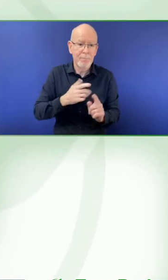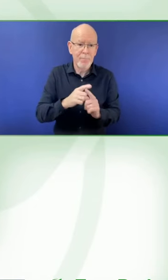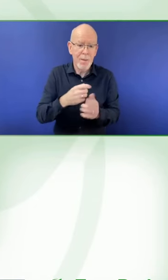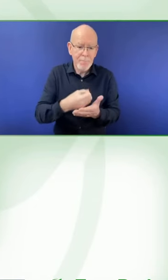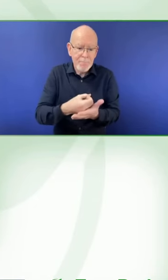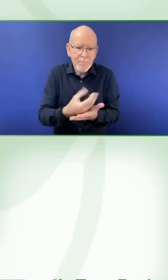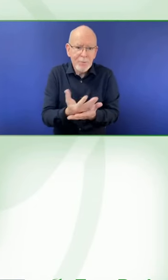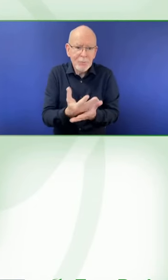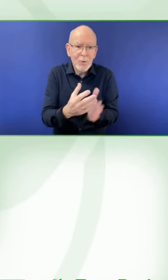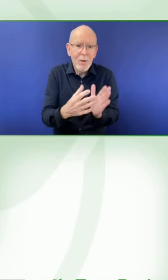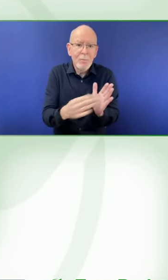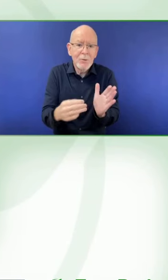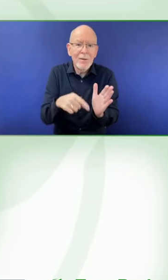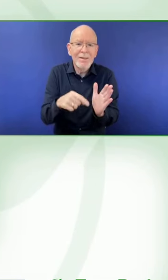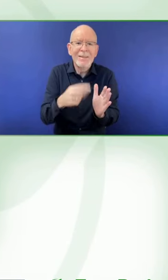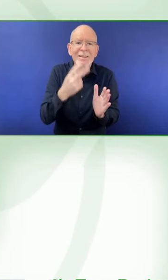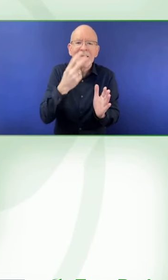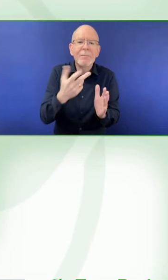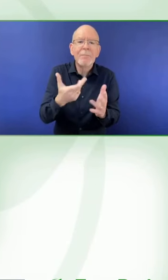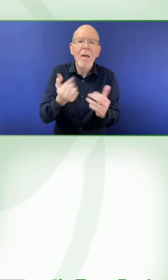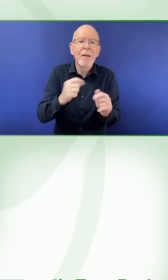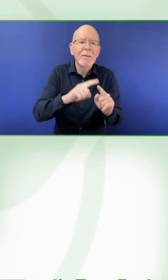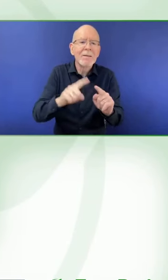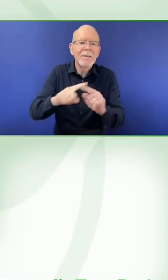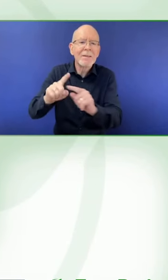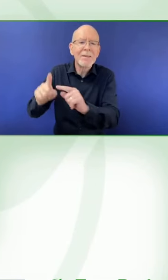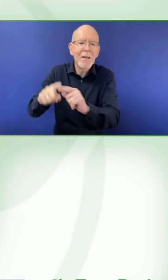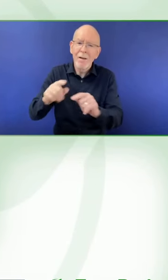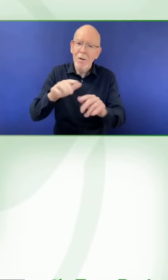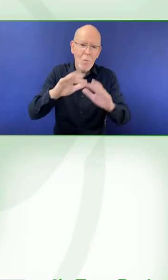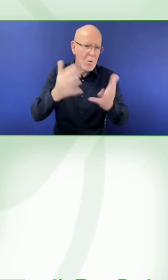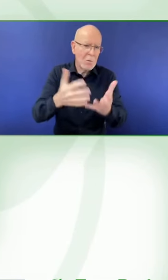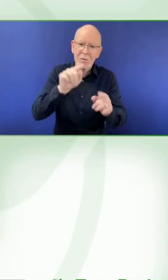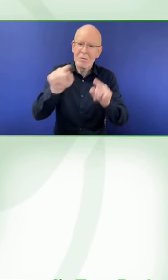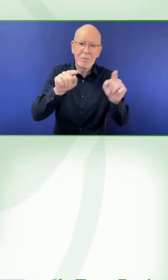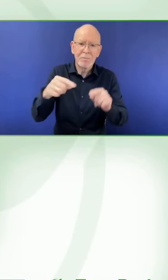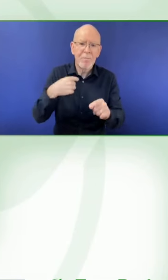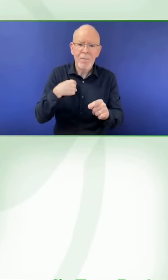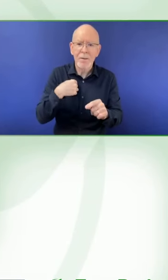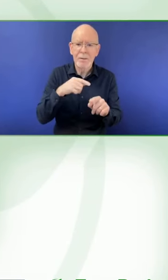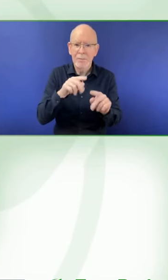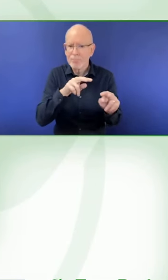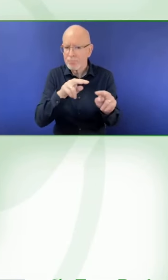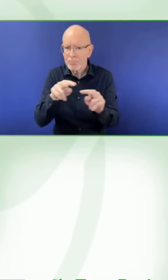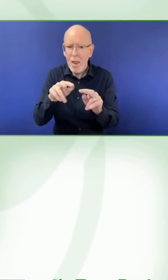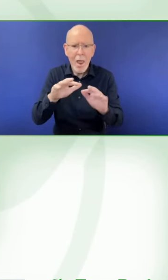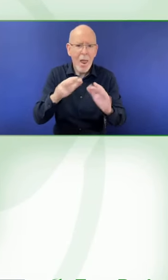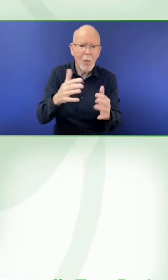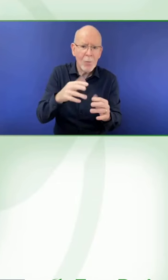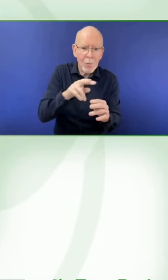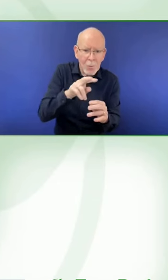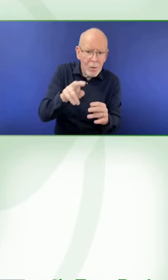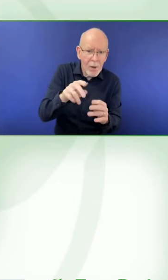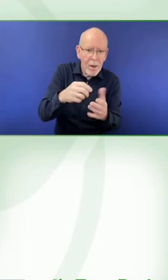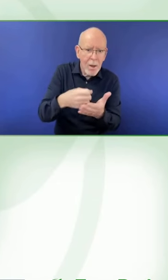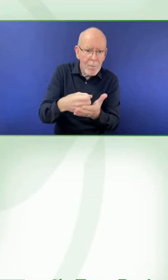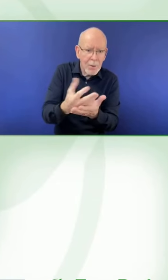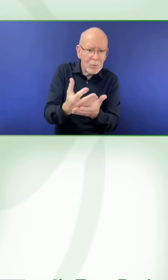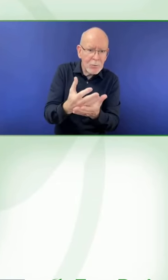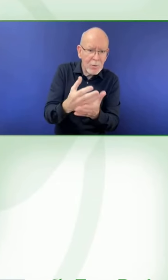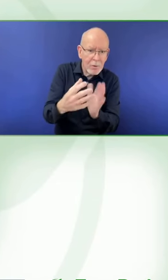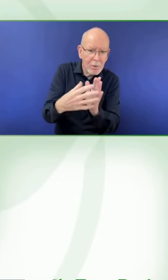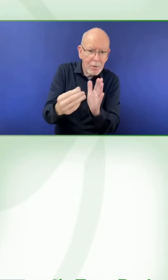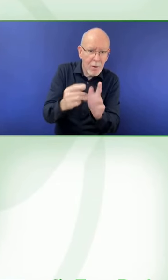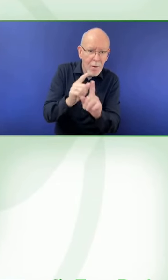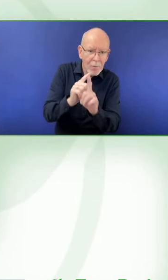to work on a generic maturity model. So we try to figure out, do some experiments and blend that within our own processes.